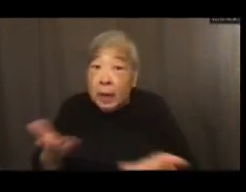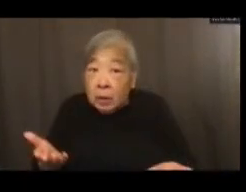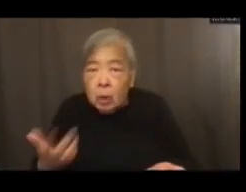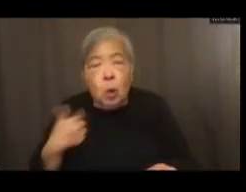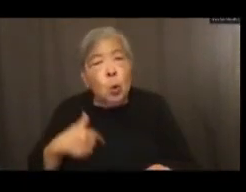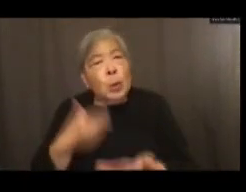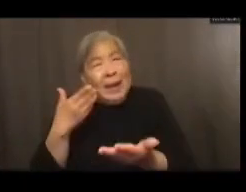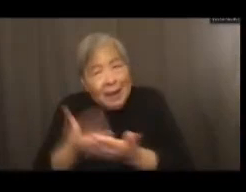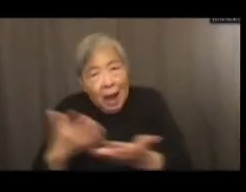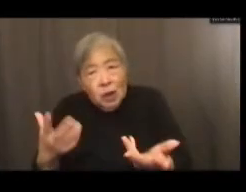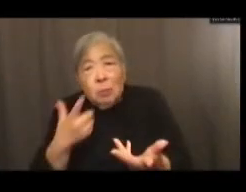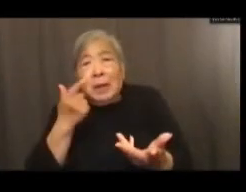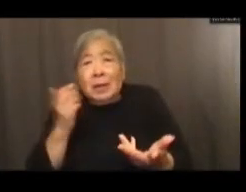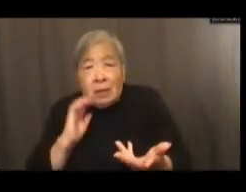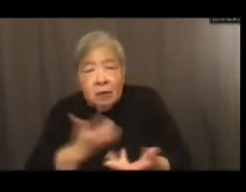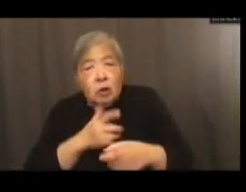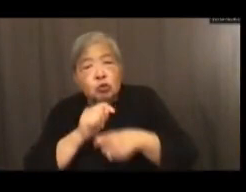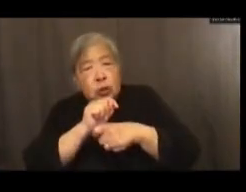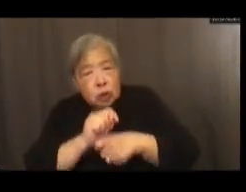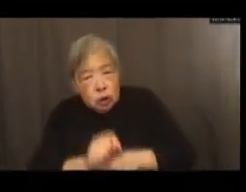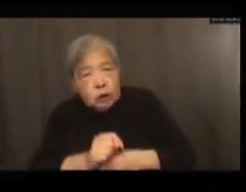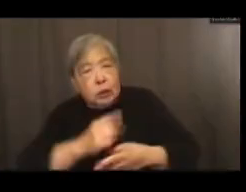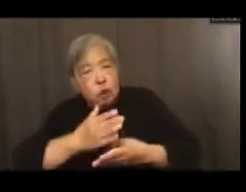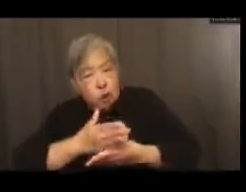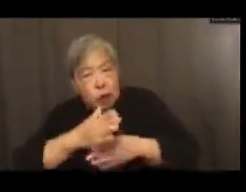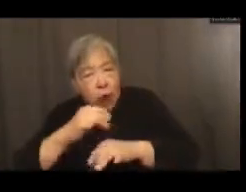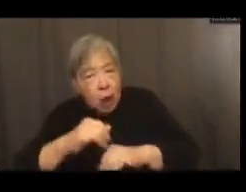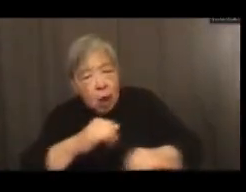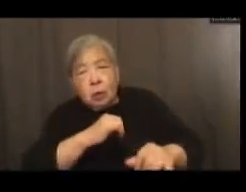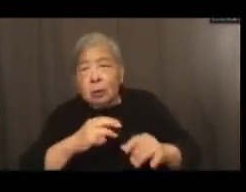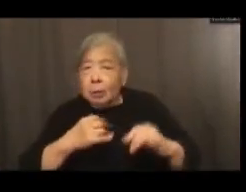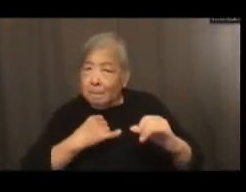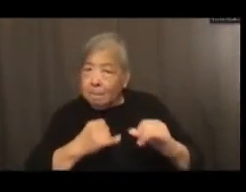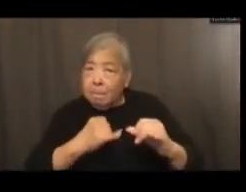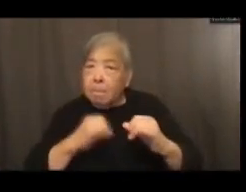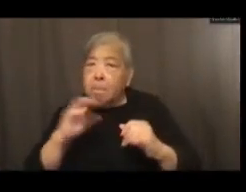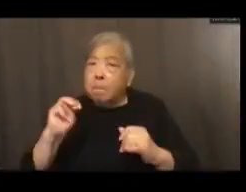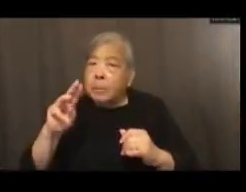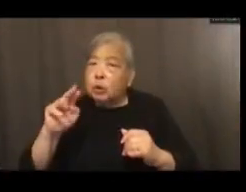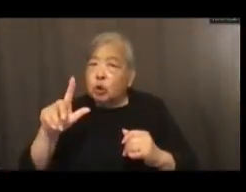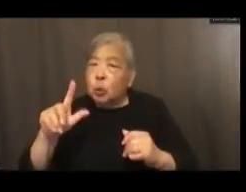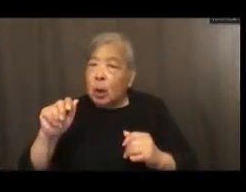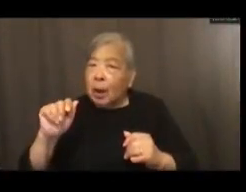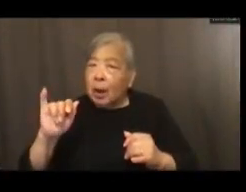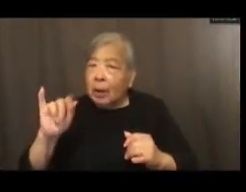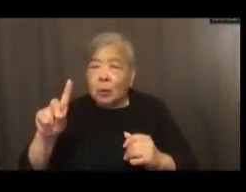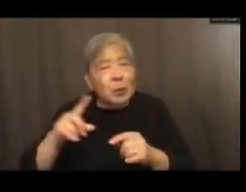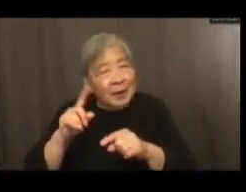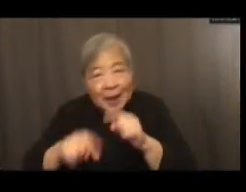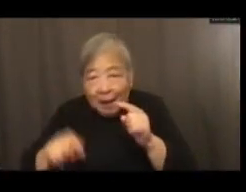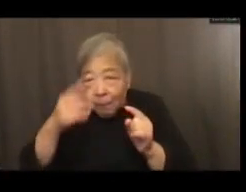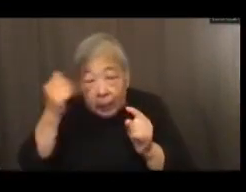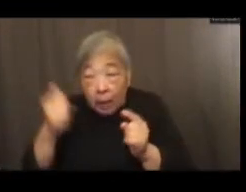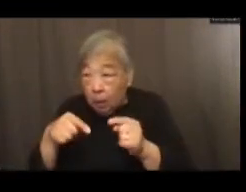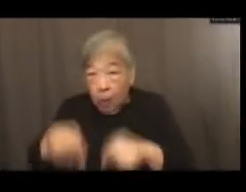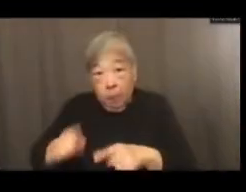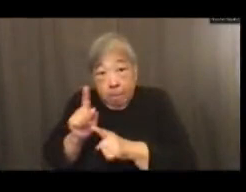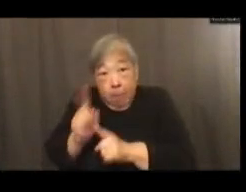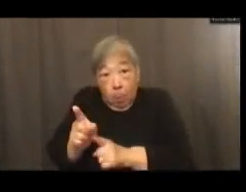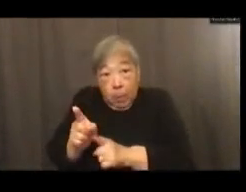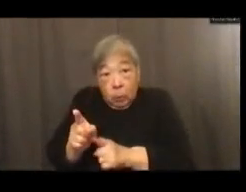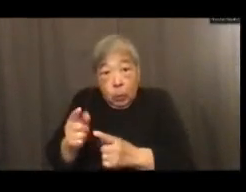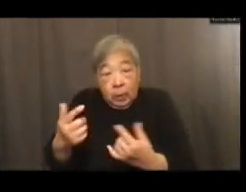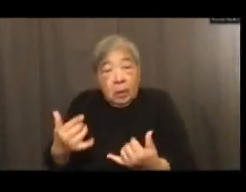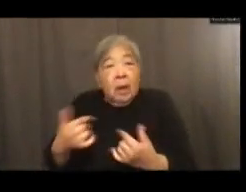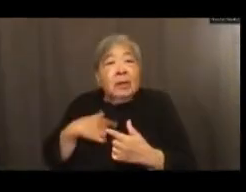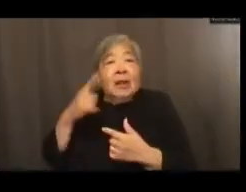shared traditions of mutual aid. And we cannot forget what moment we are in. That's the moment that I think